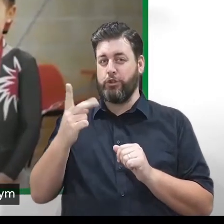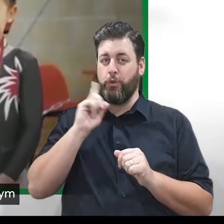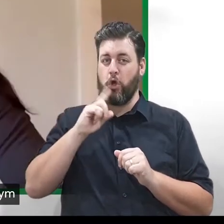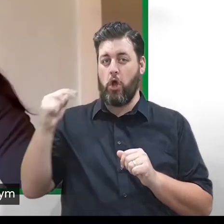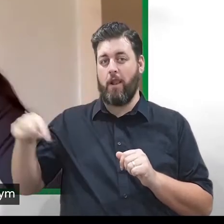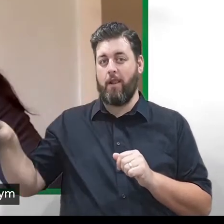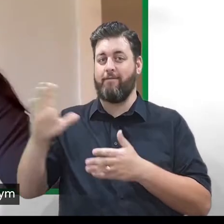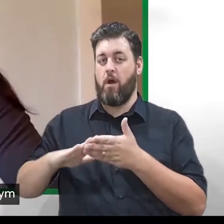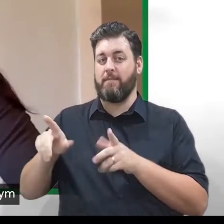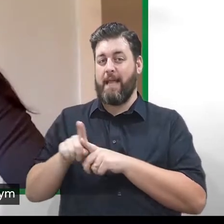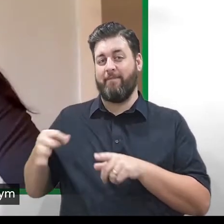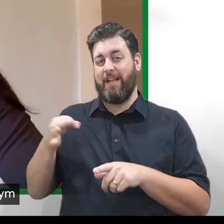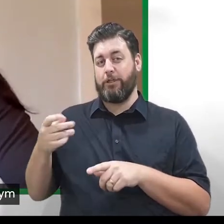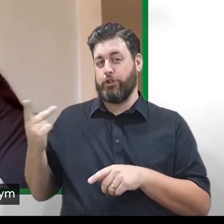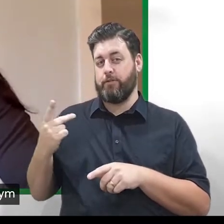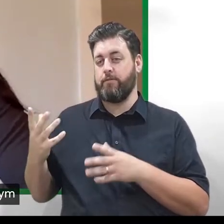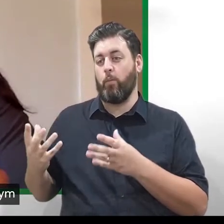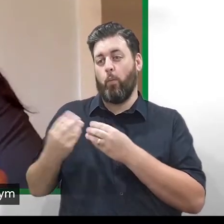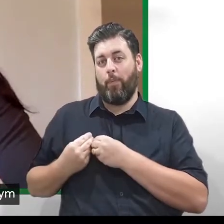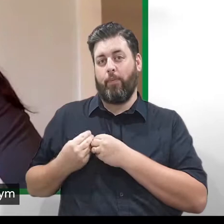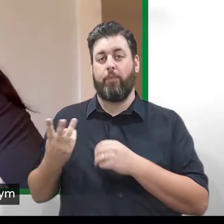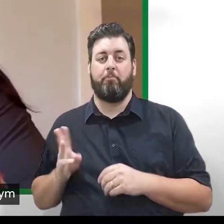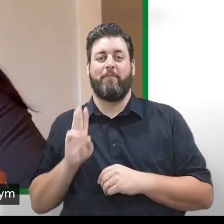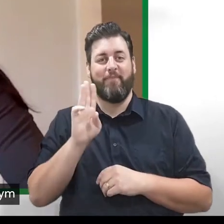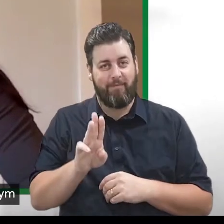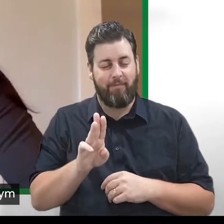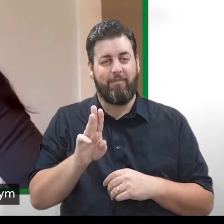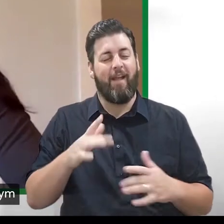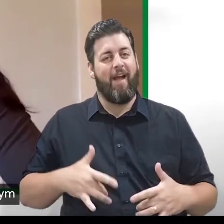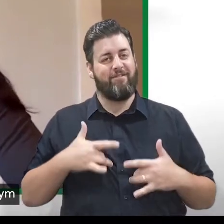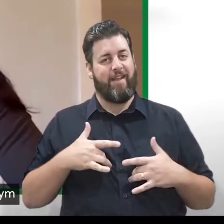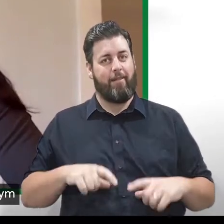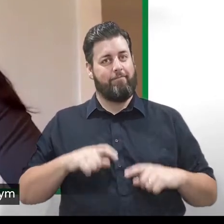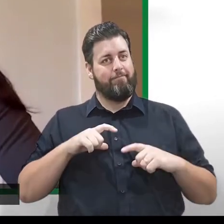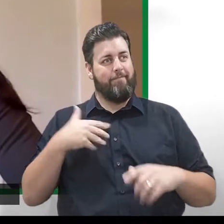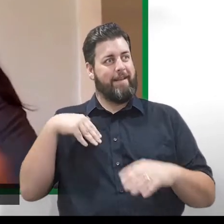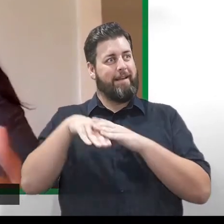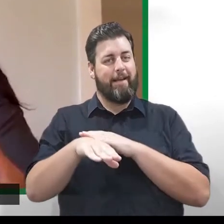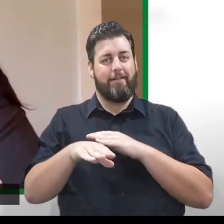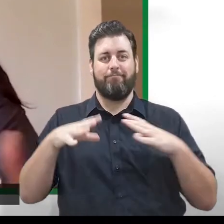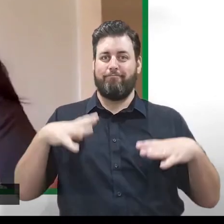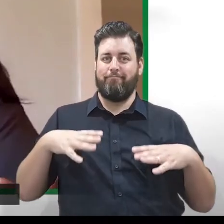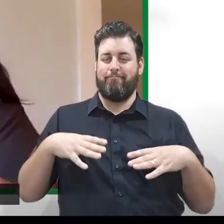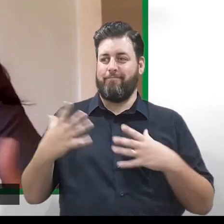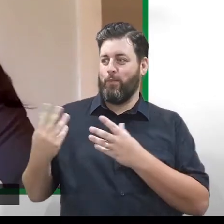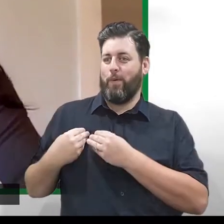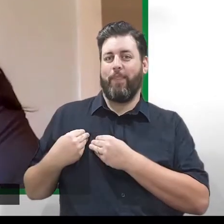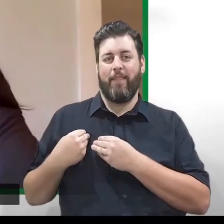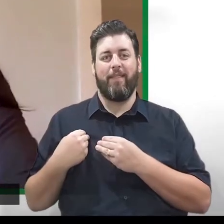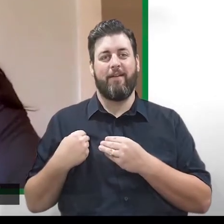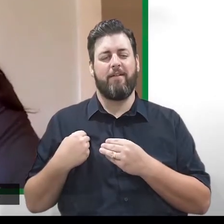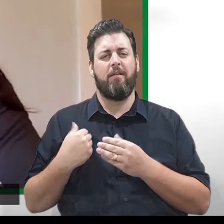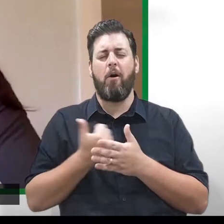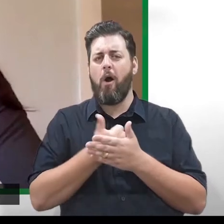village. And that put my mind at rest and gave me someone to walk into the gym with on that first attempt.